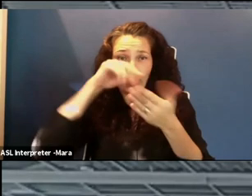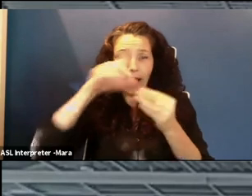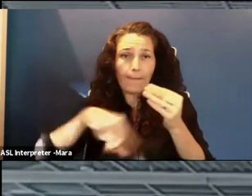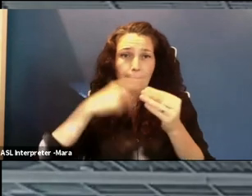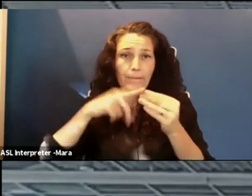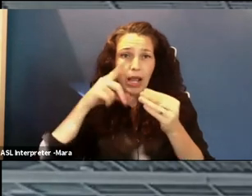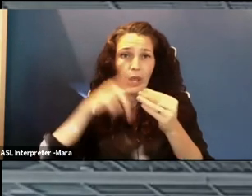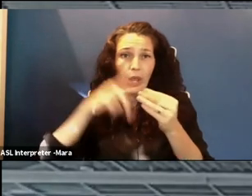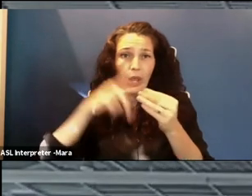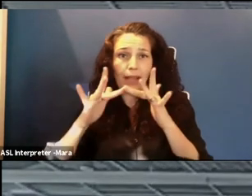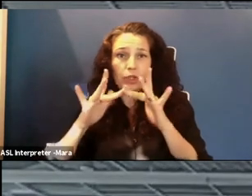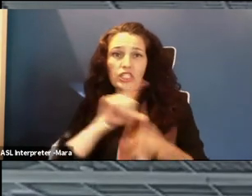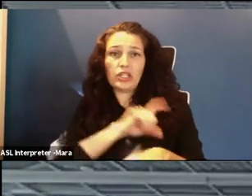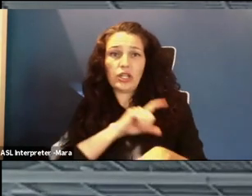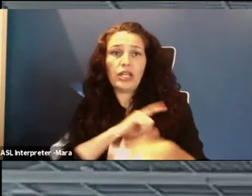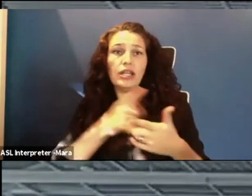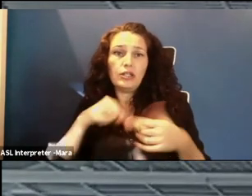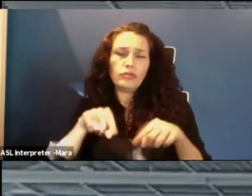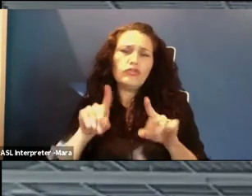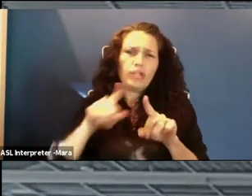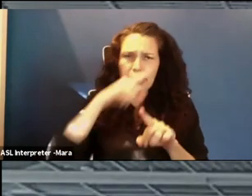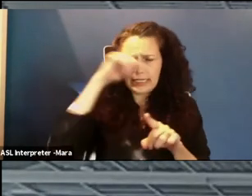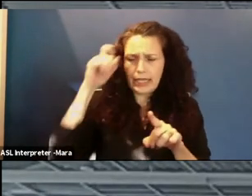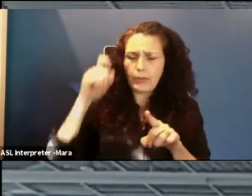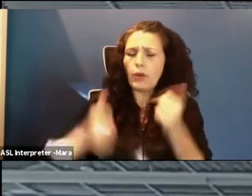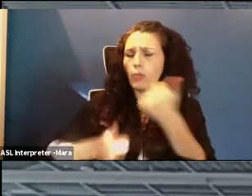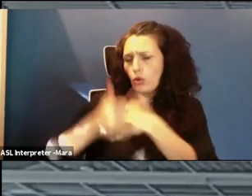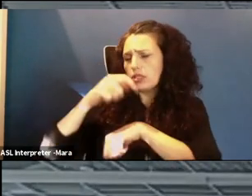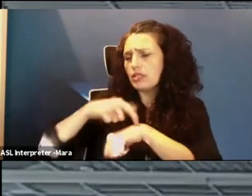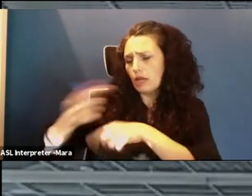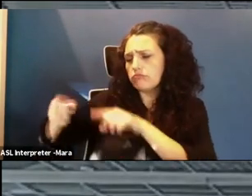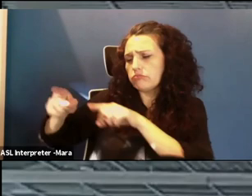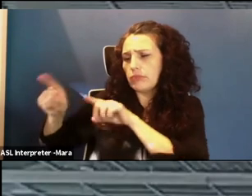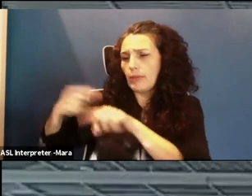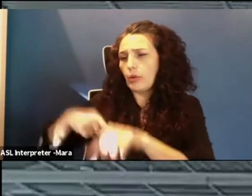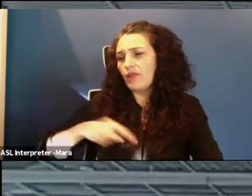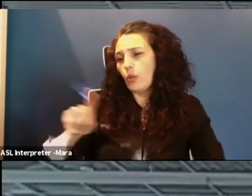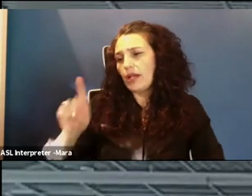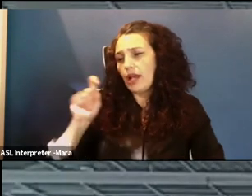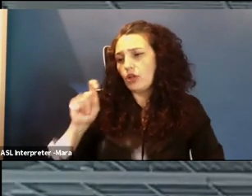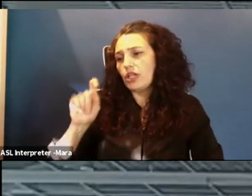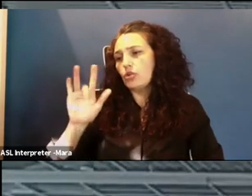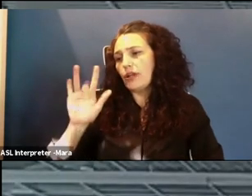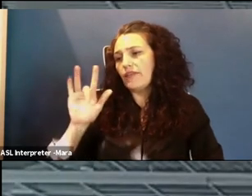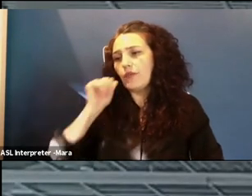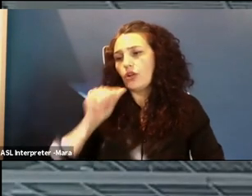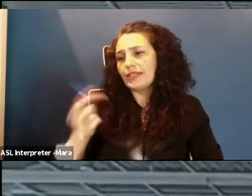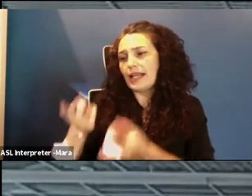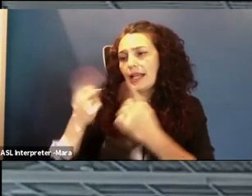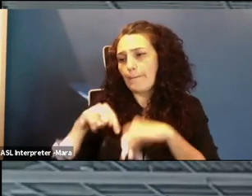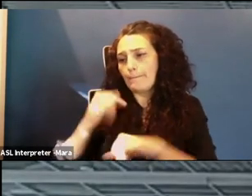Traditionally, we have camps during the summer. And we have 125 girls that come to campus